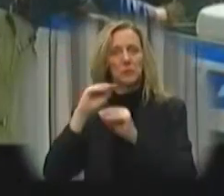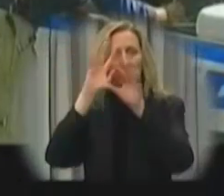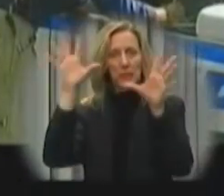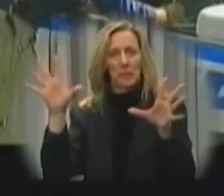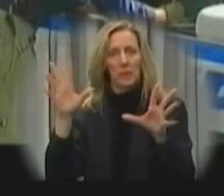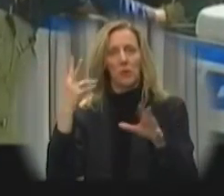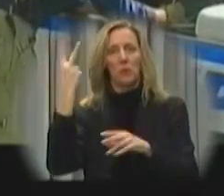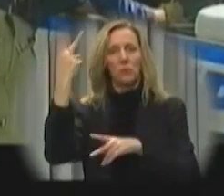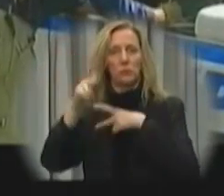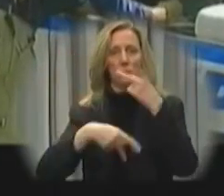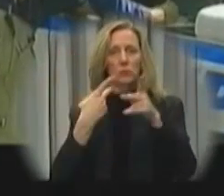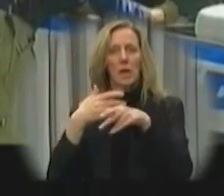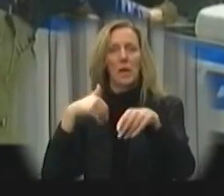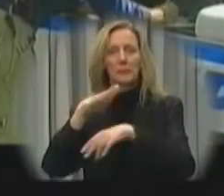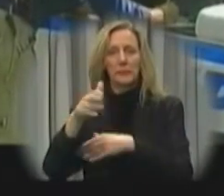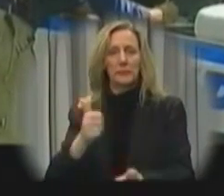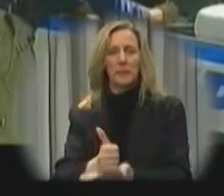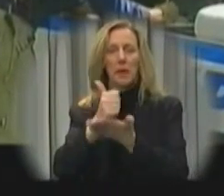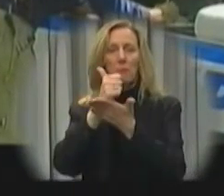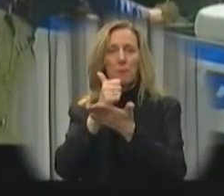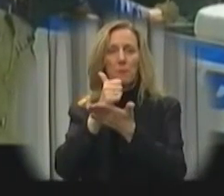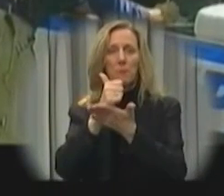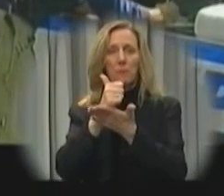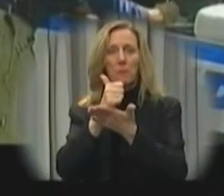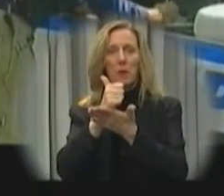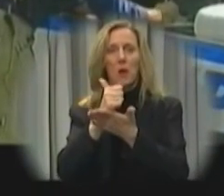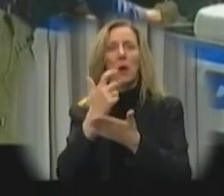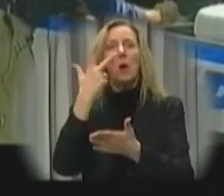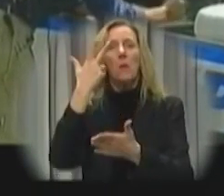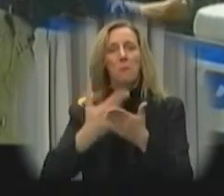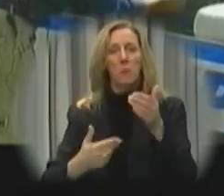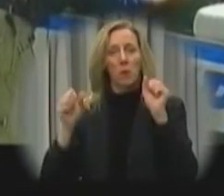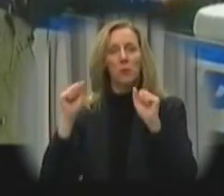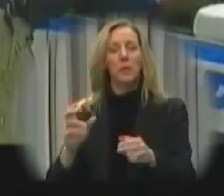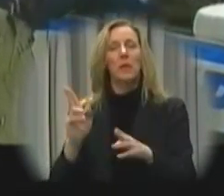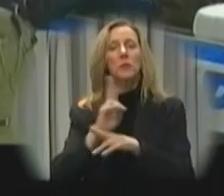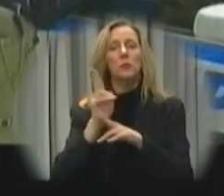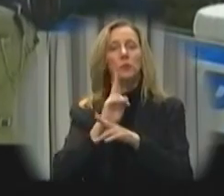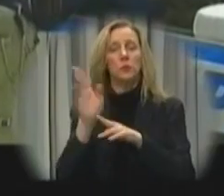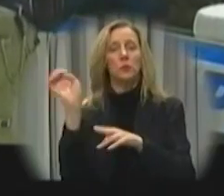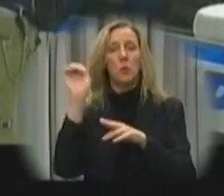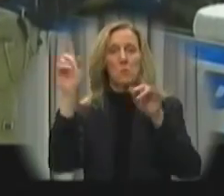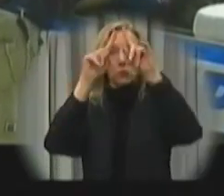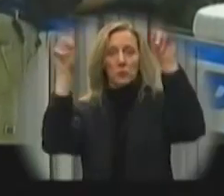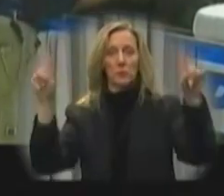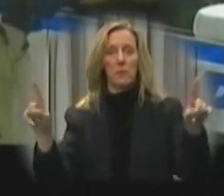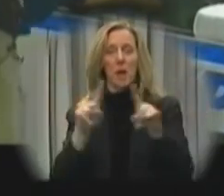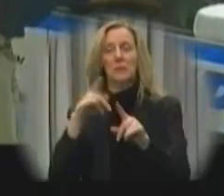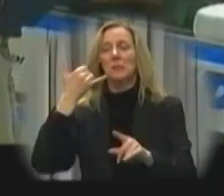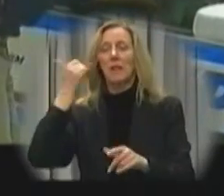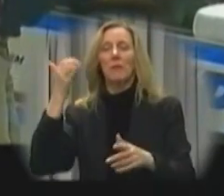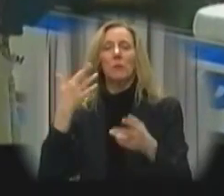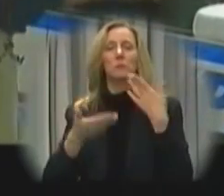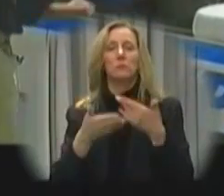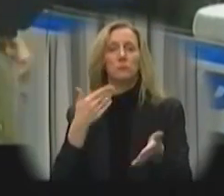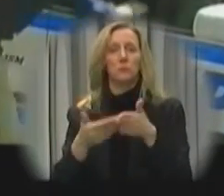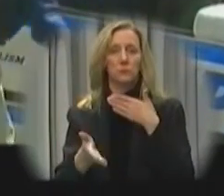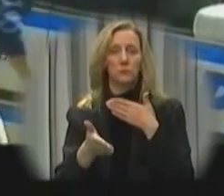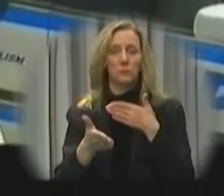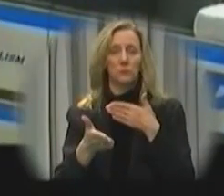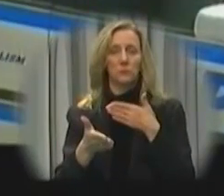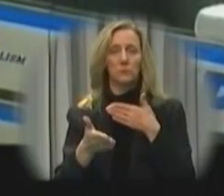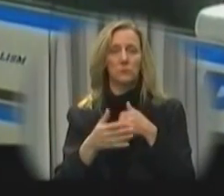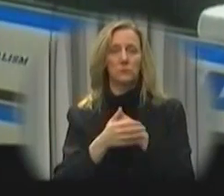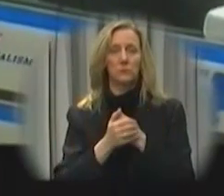to recognize these two patterns and send help. These patterns can be used either from an emergency call box or telephone.